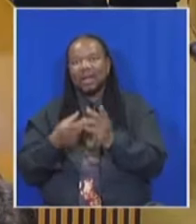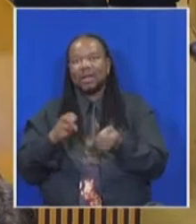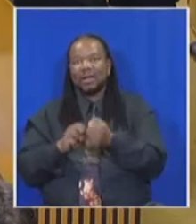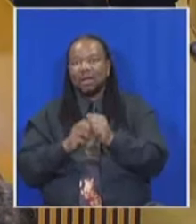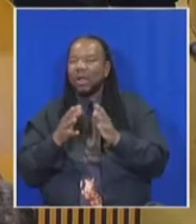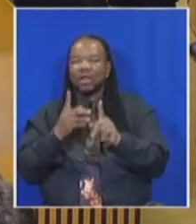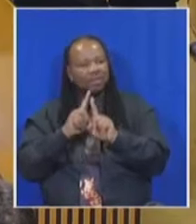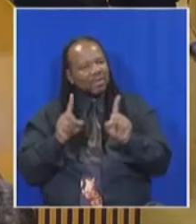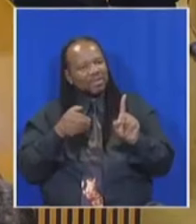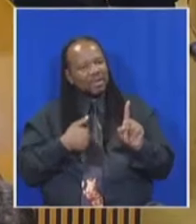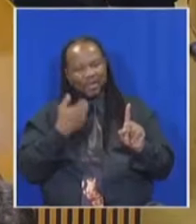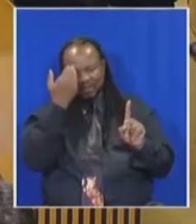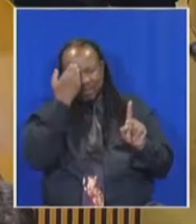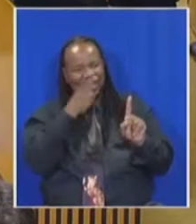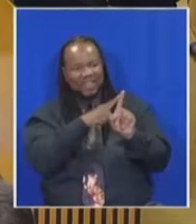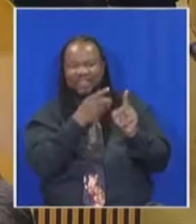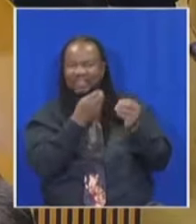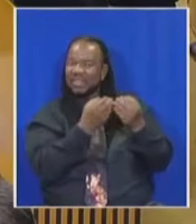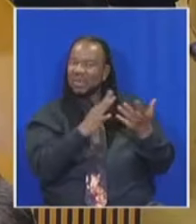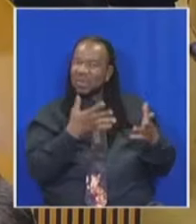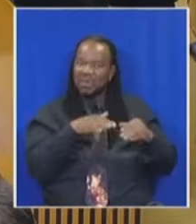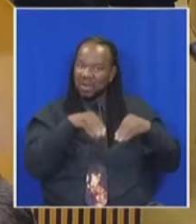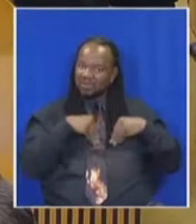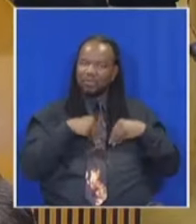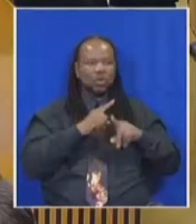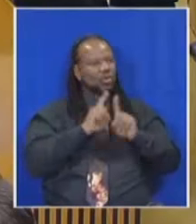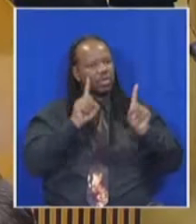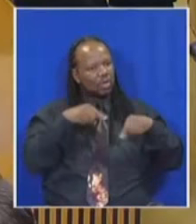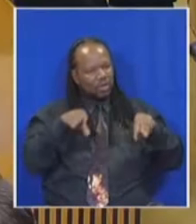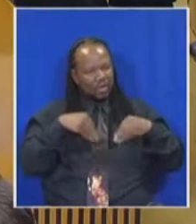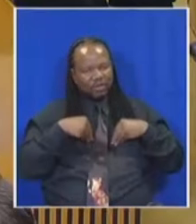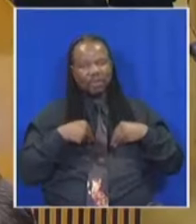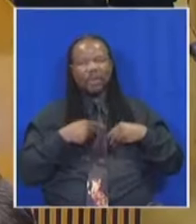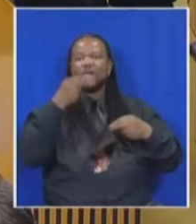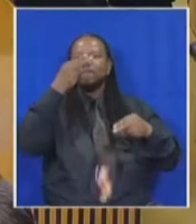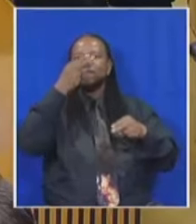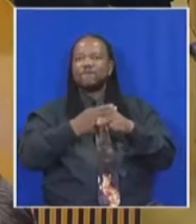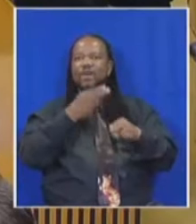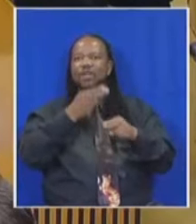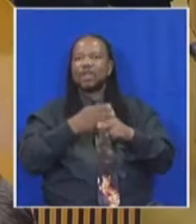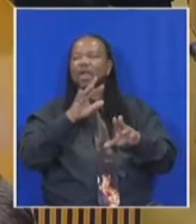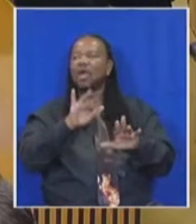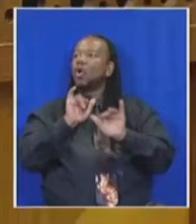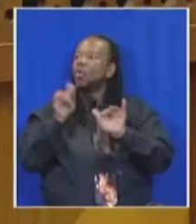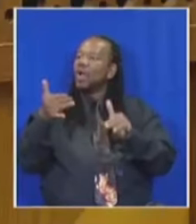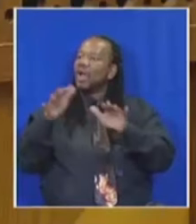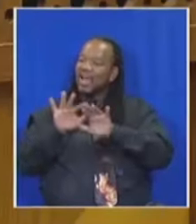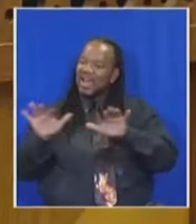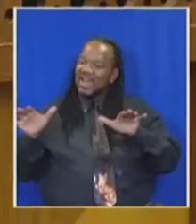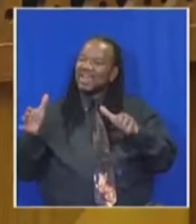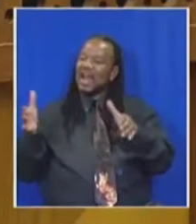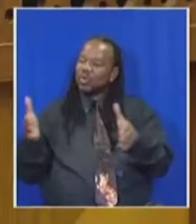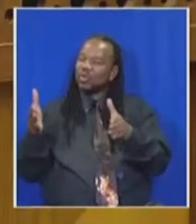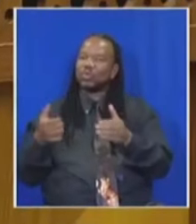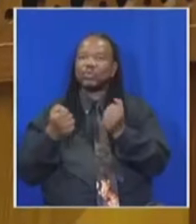any way think we will take this lying down we can't allow this to go on finally you can bring rent a crowd here honorable member your